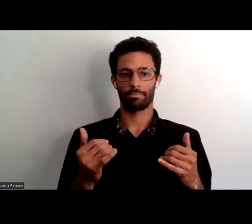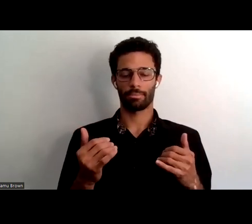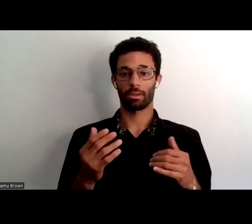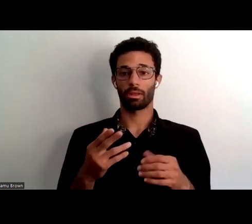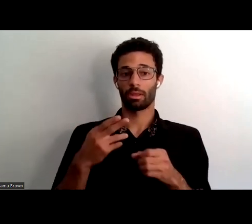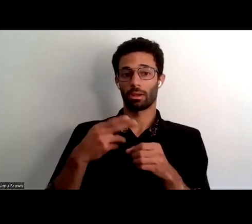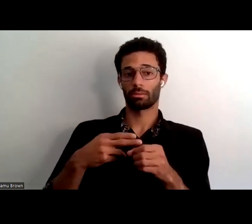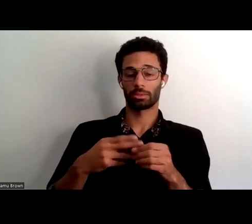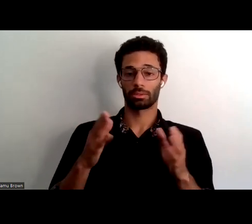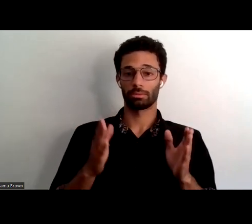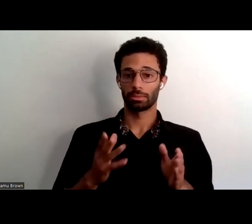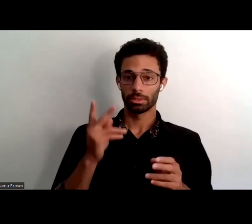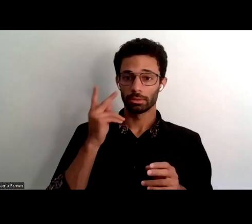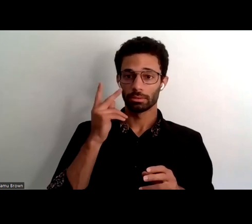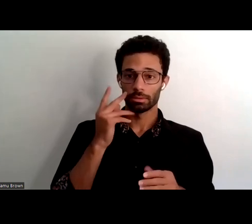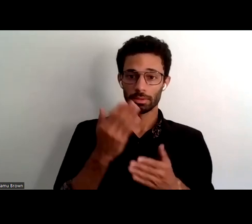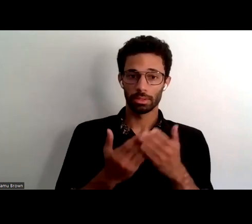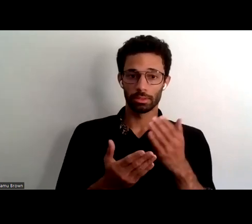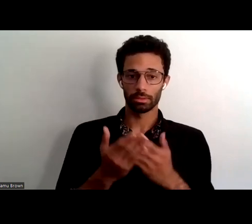see if there's any hands raised